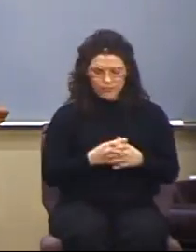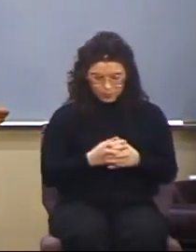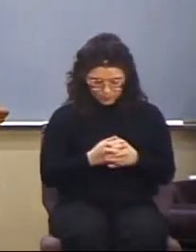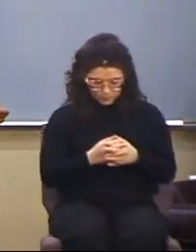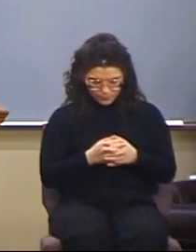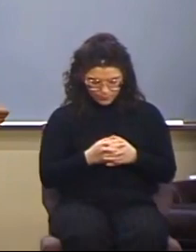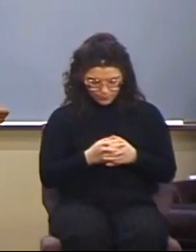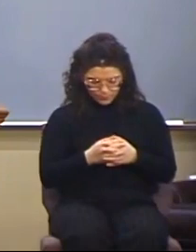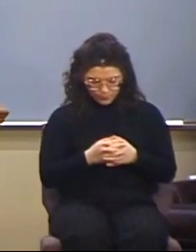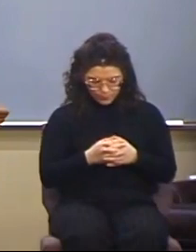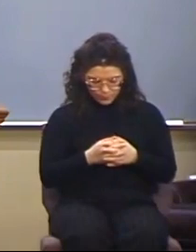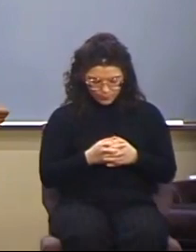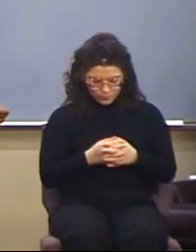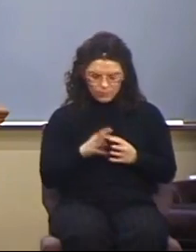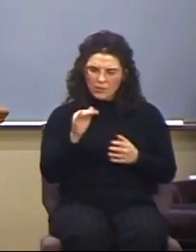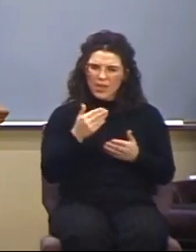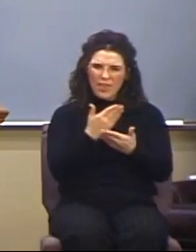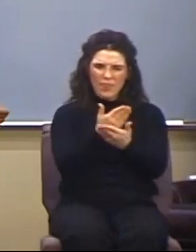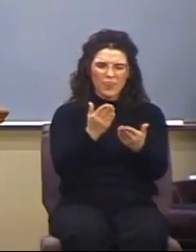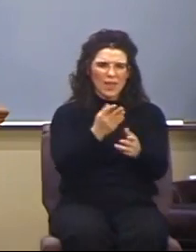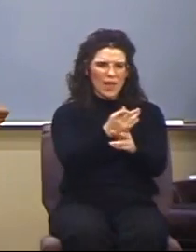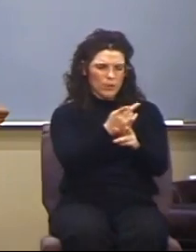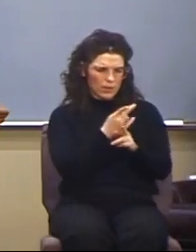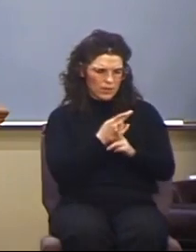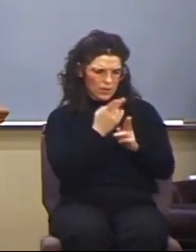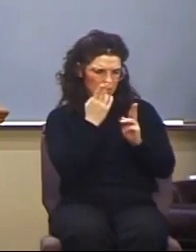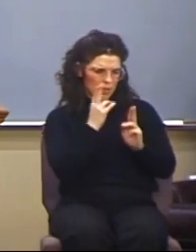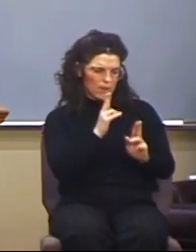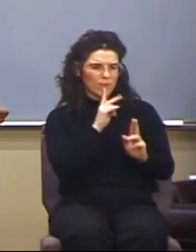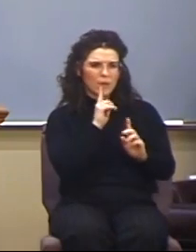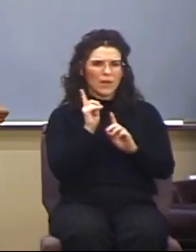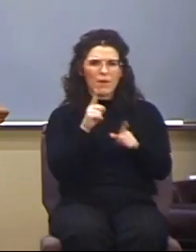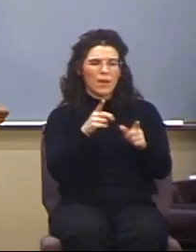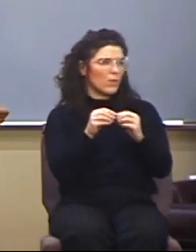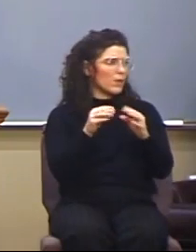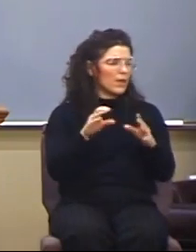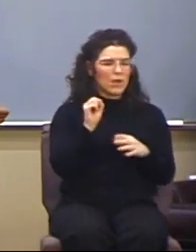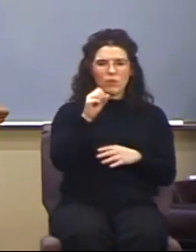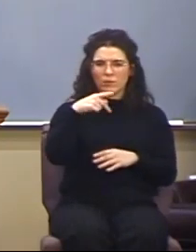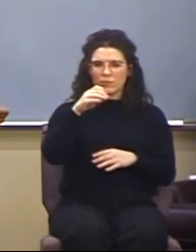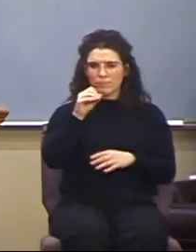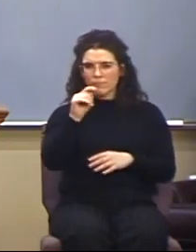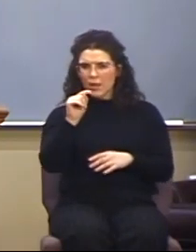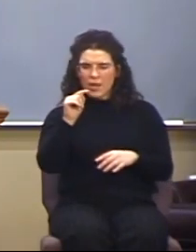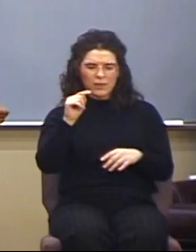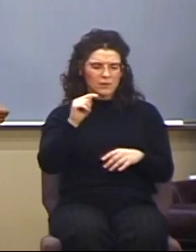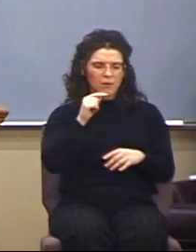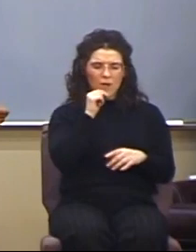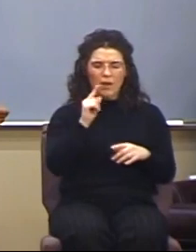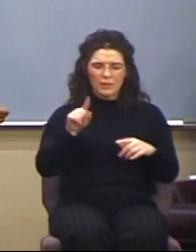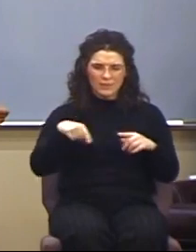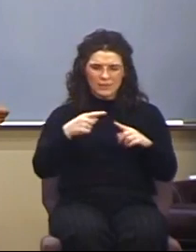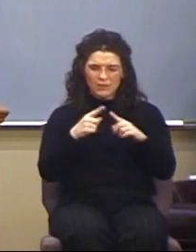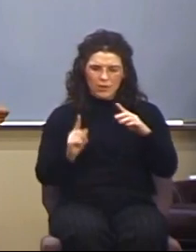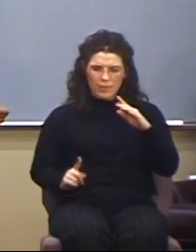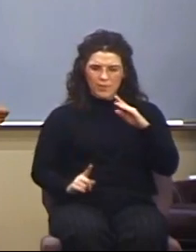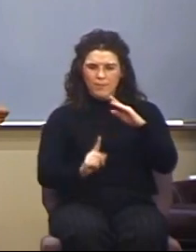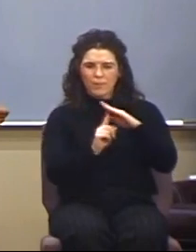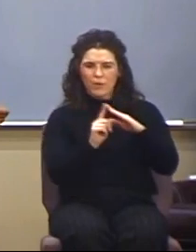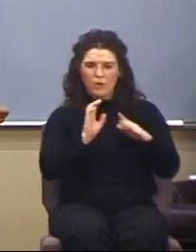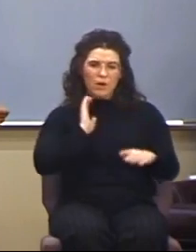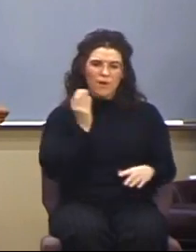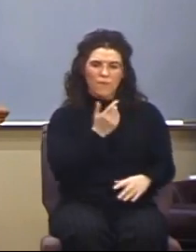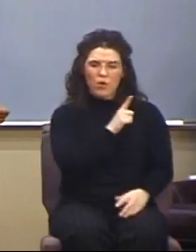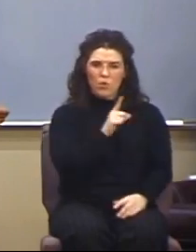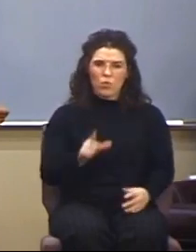That thou keep this commandment without spot, unrebukable, until the appearing of our Lord